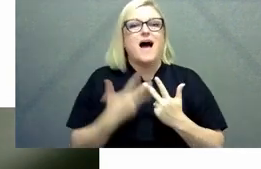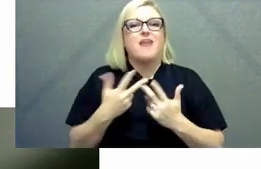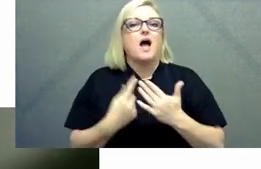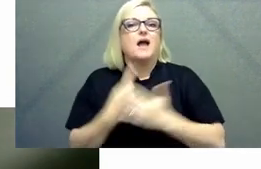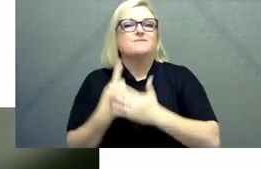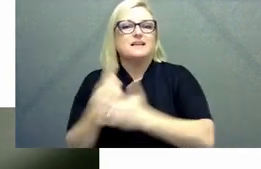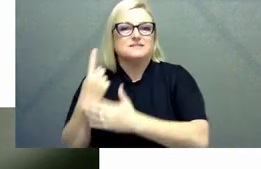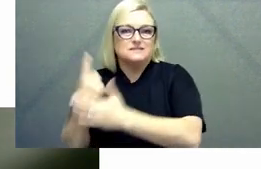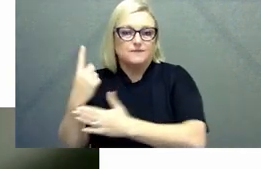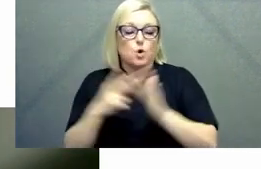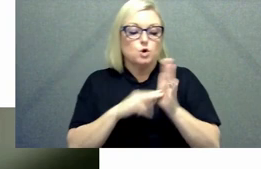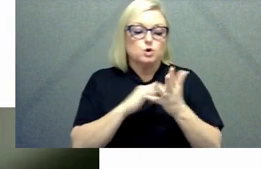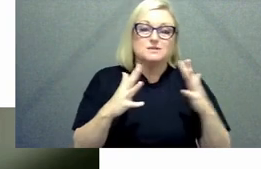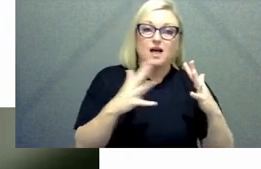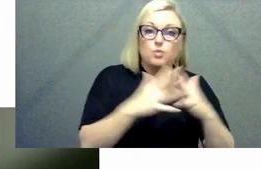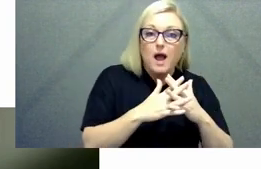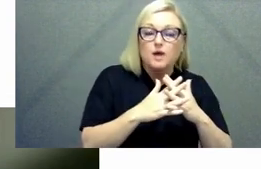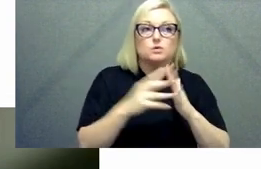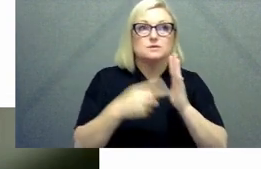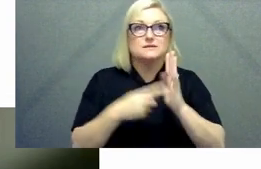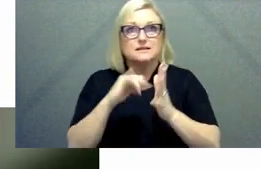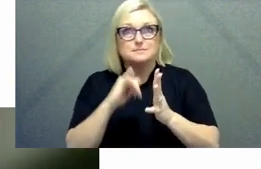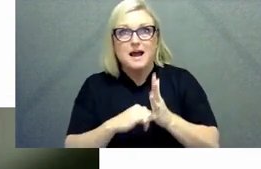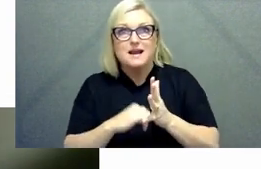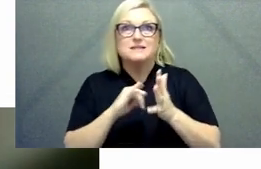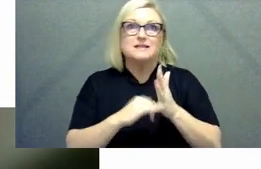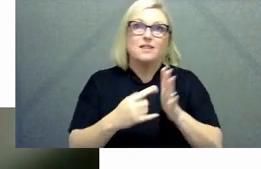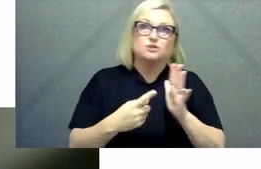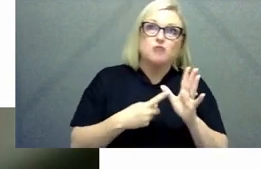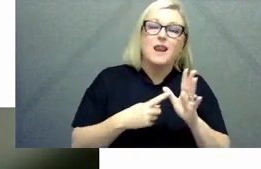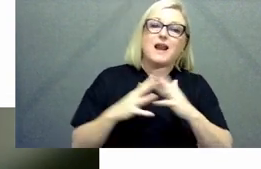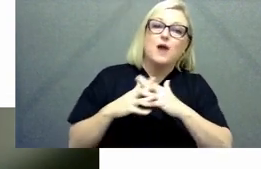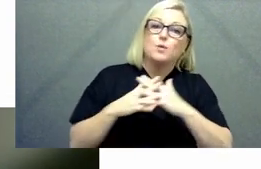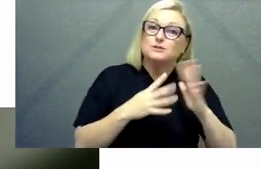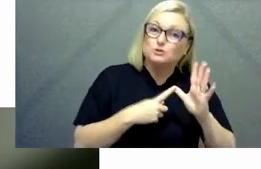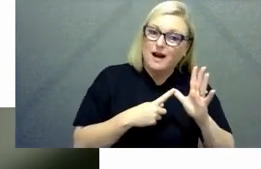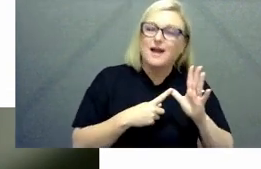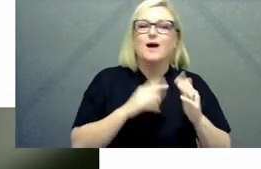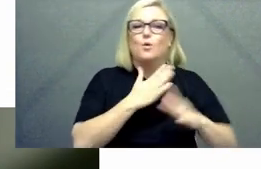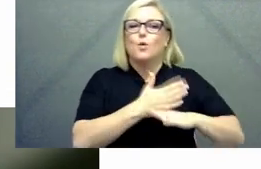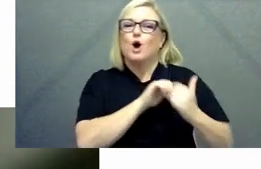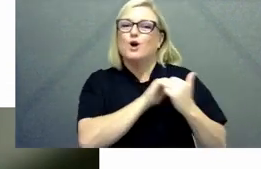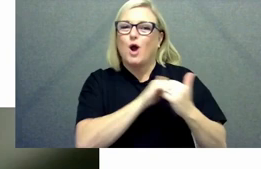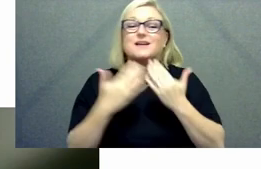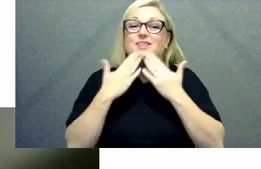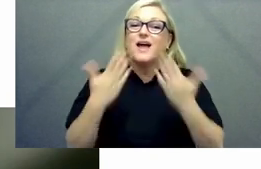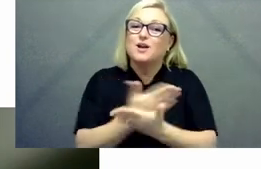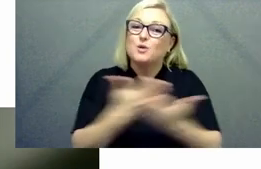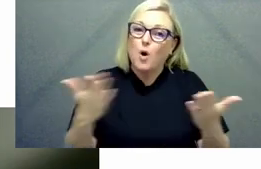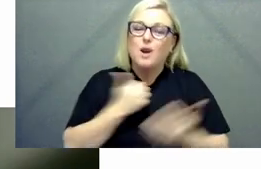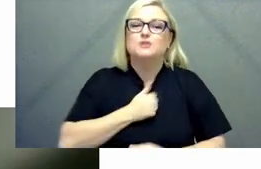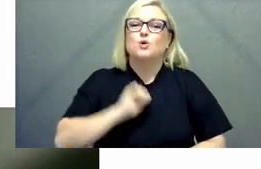tasmania western australian based colleagues thanks everybody have a great day you